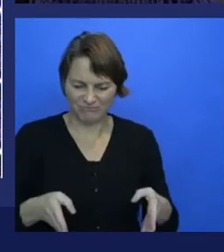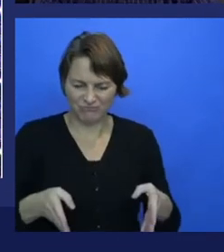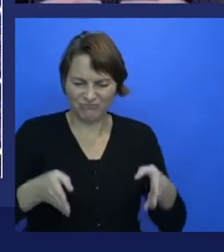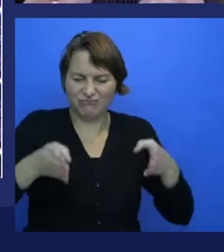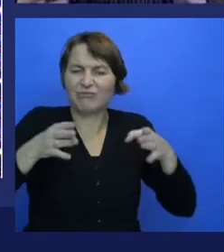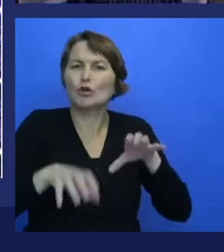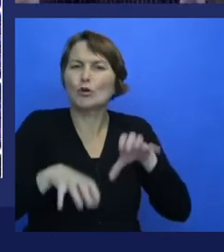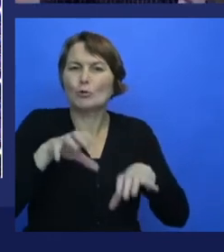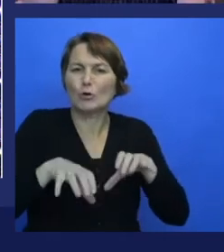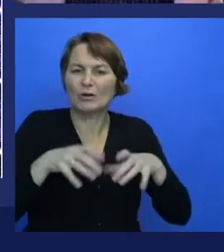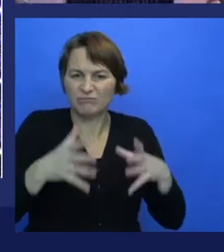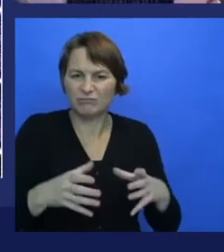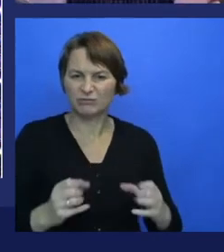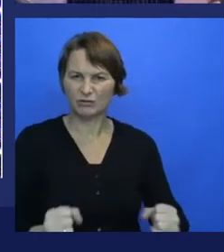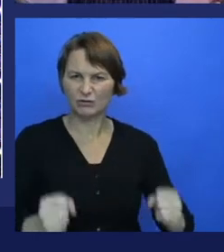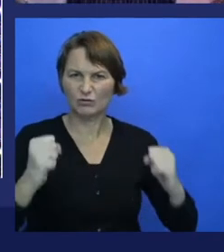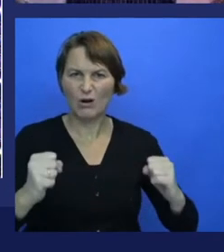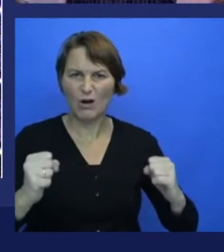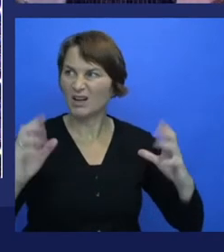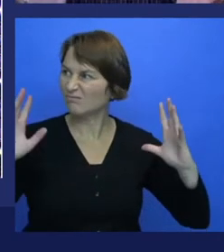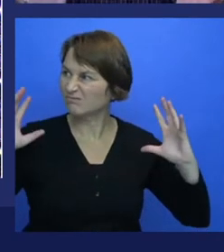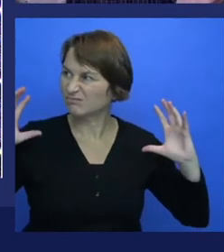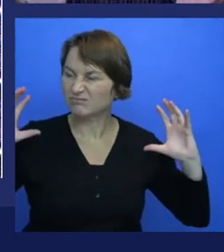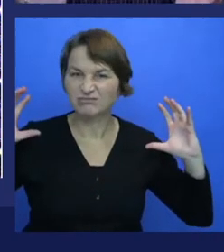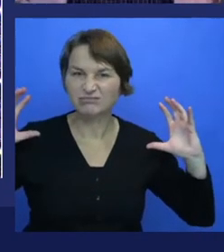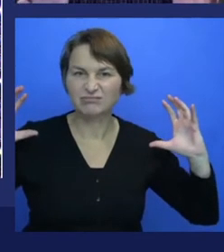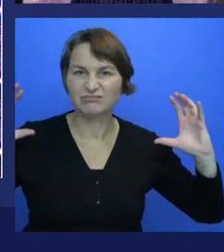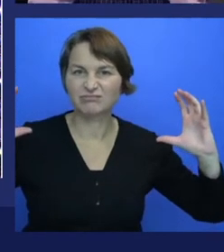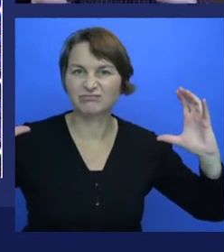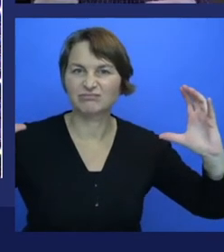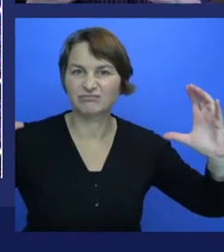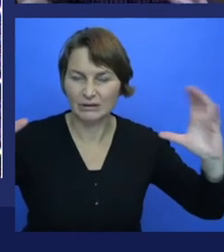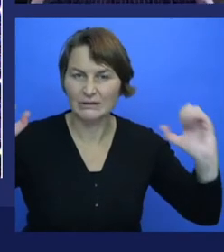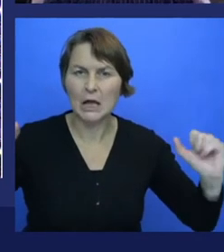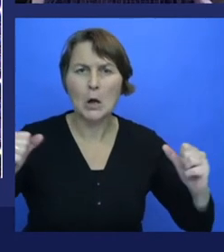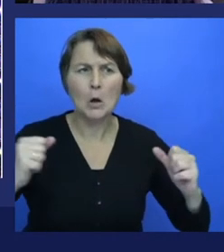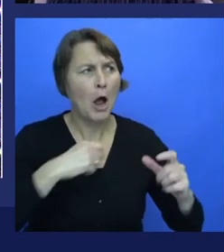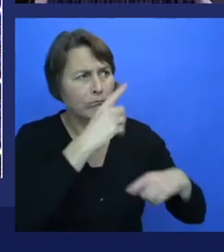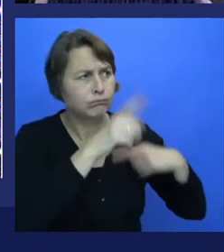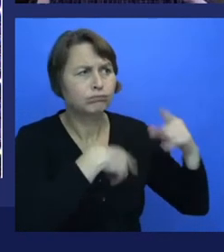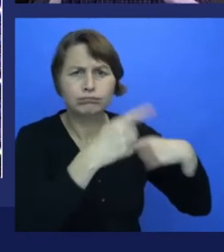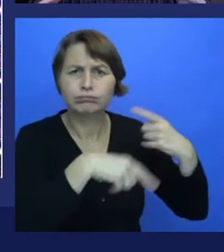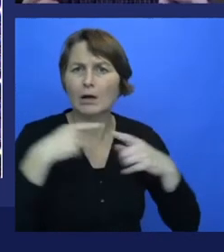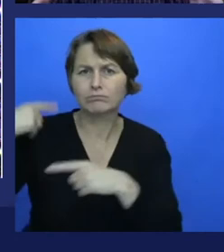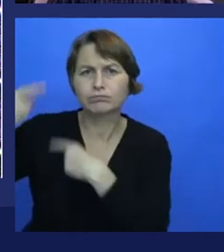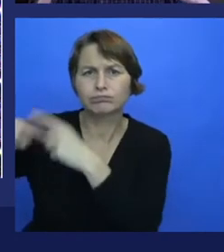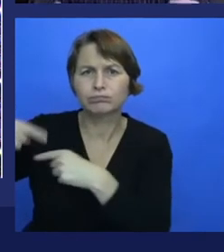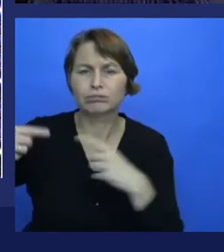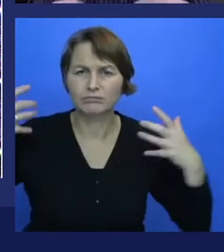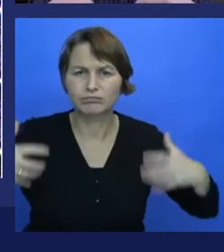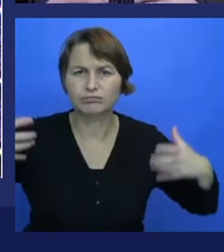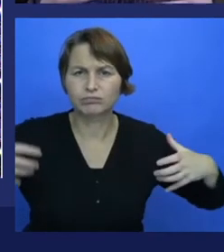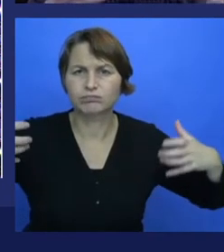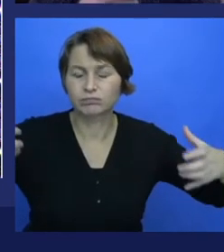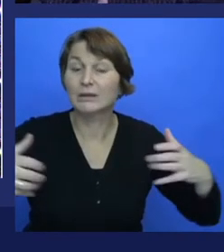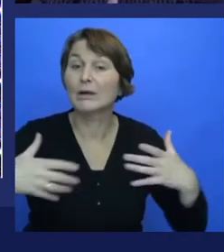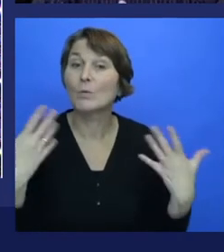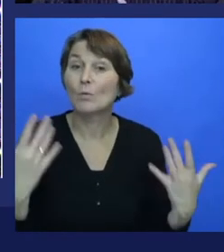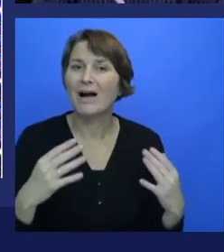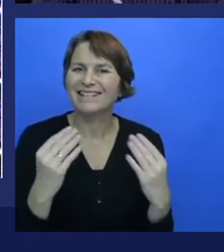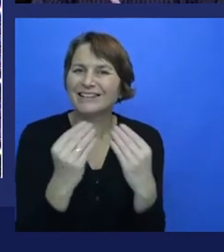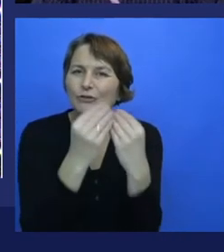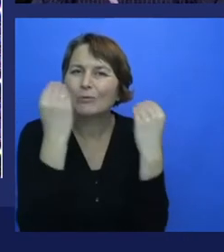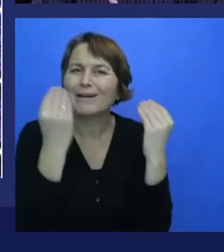expanding the opportunities for artificial intelligence, because often our training models require huge amounts of compute for a